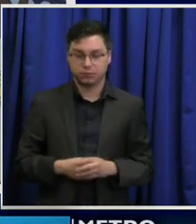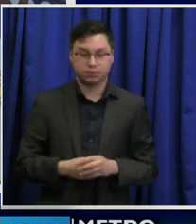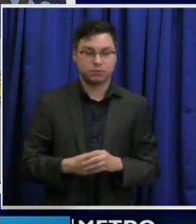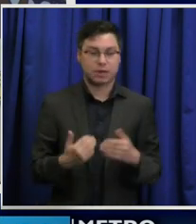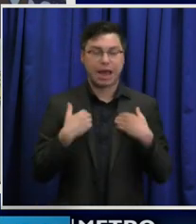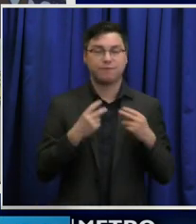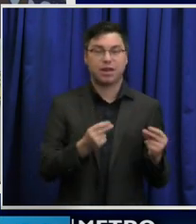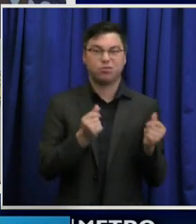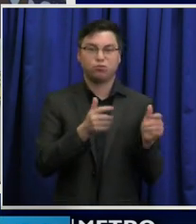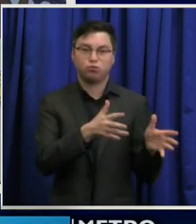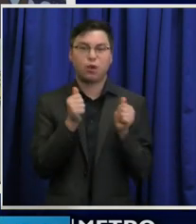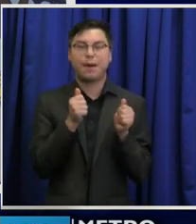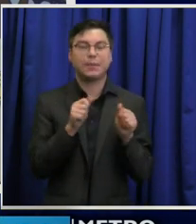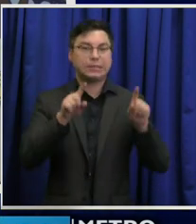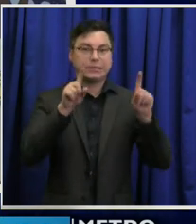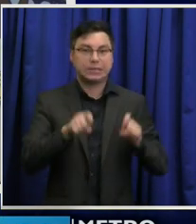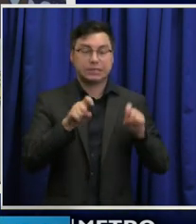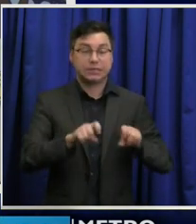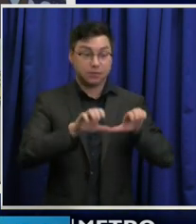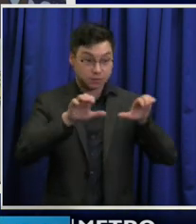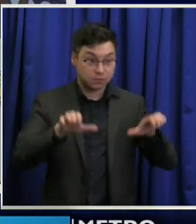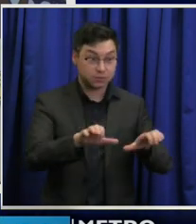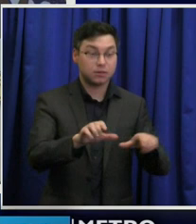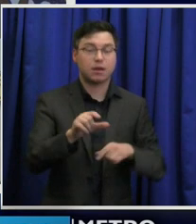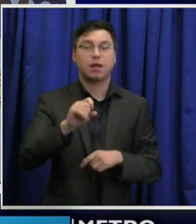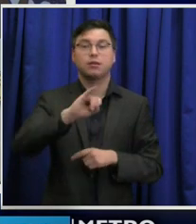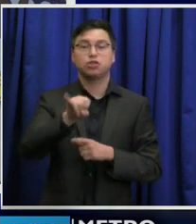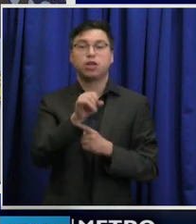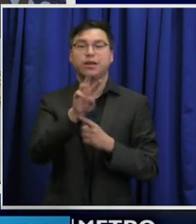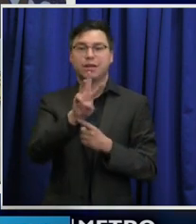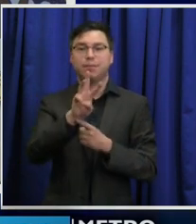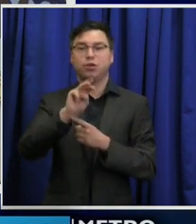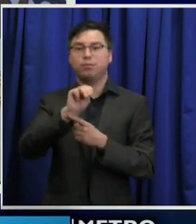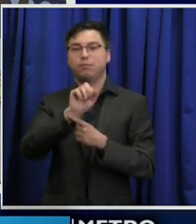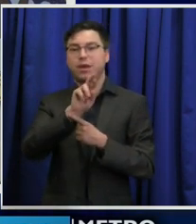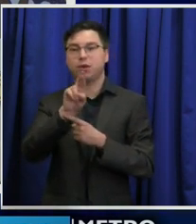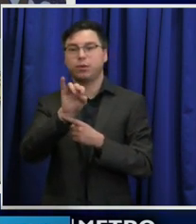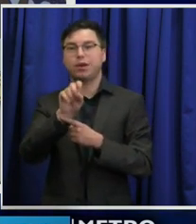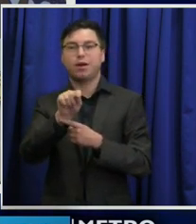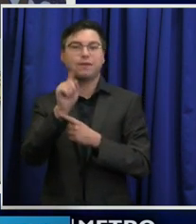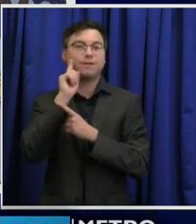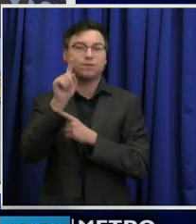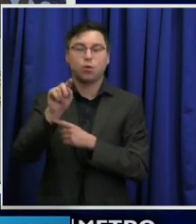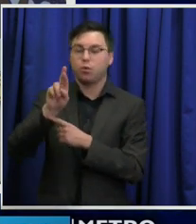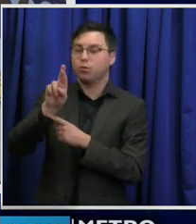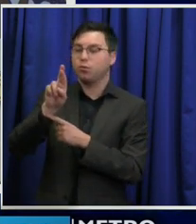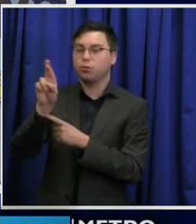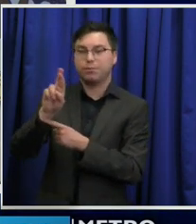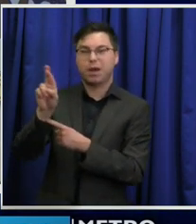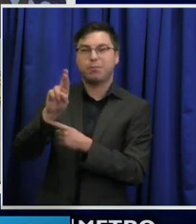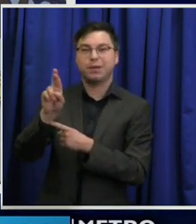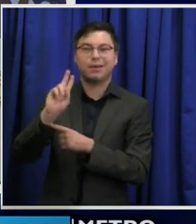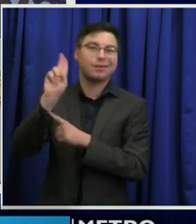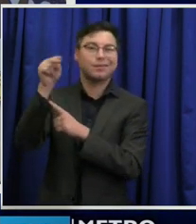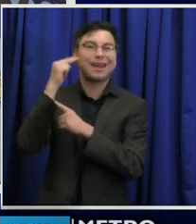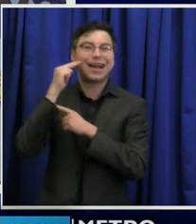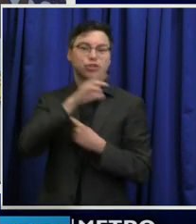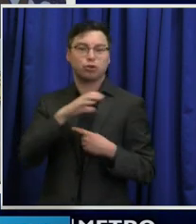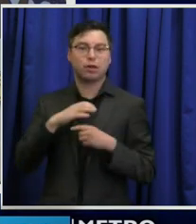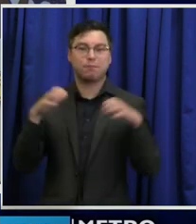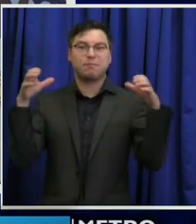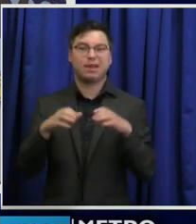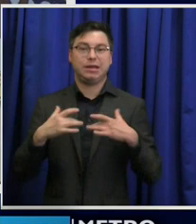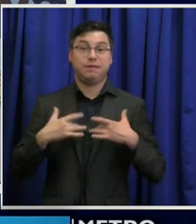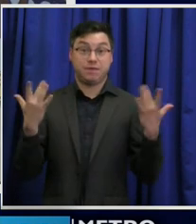a rapid testing done at the JW Marriott for the Republican National Committee event.